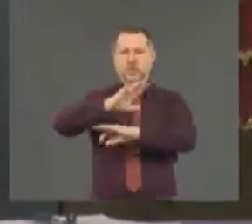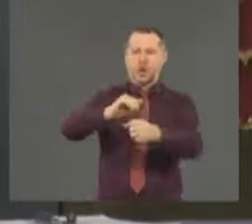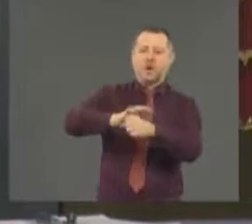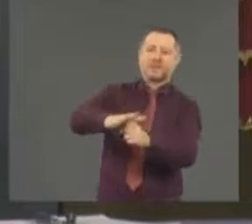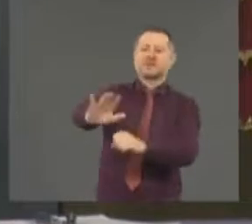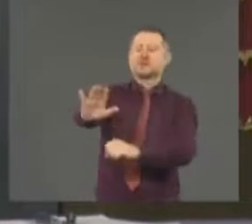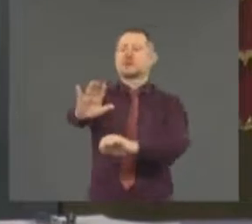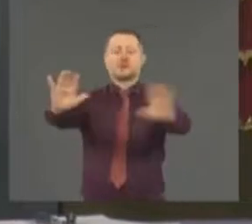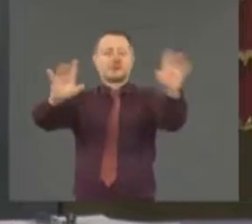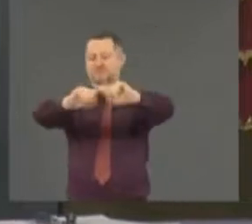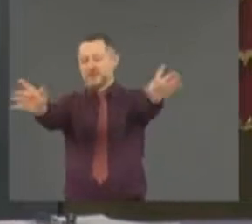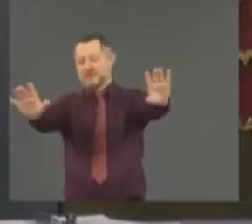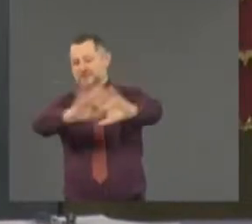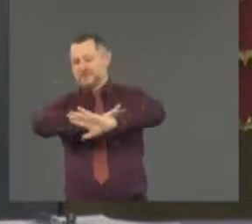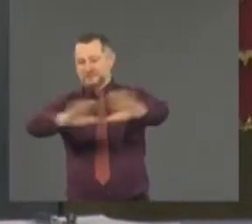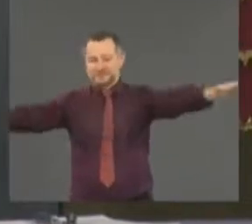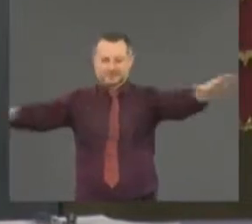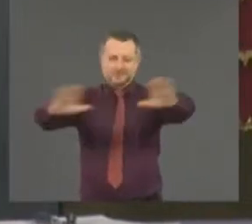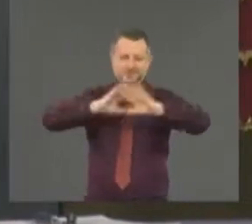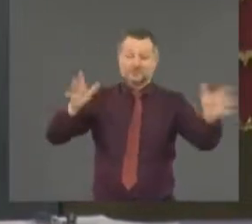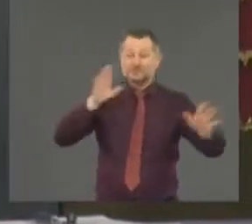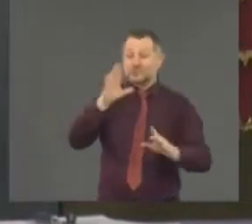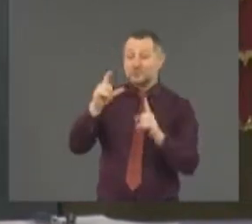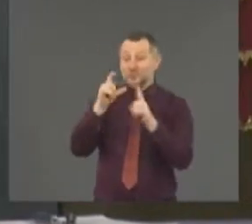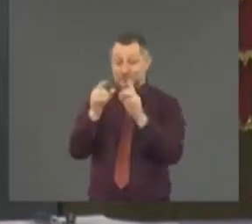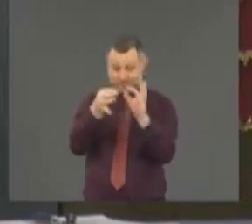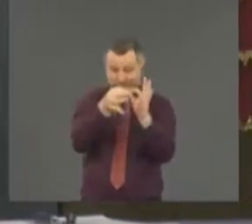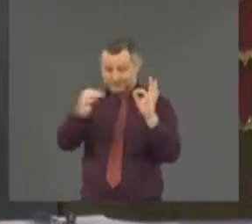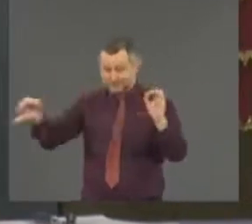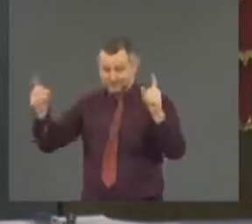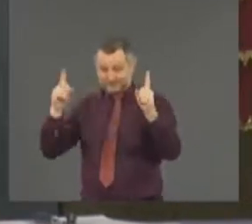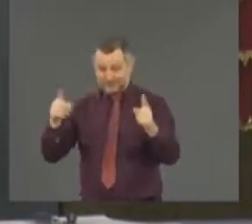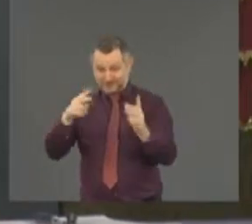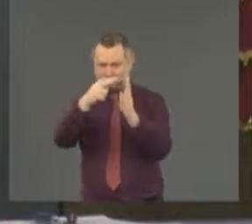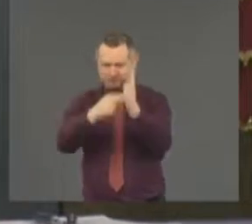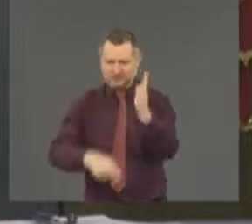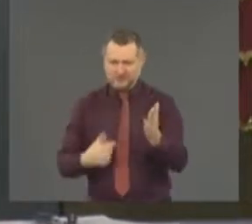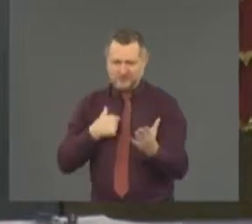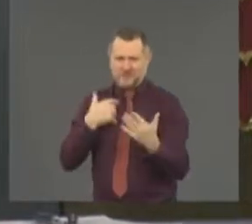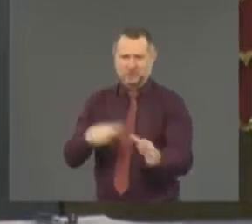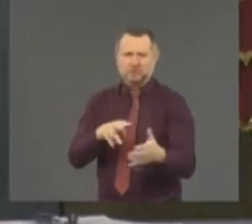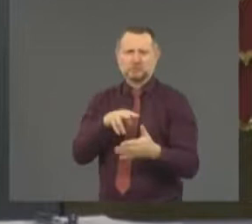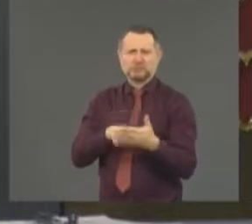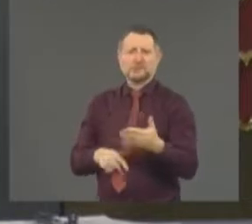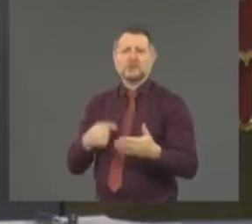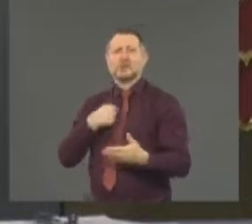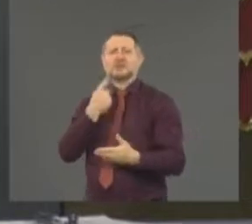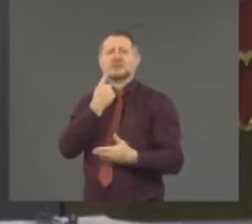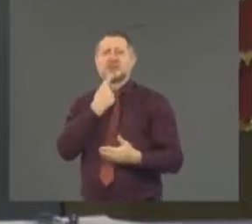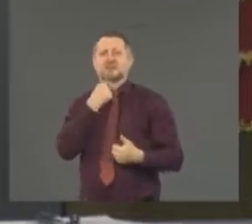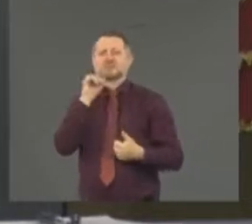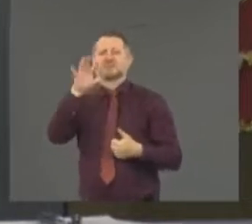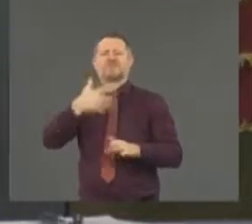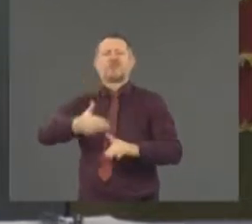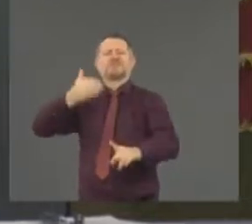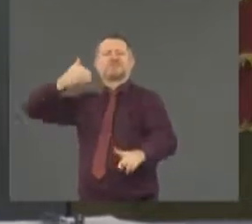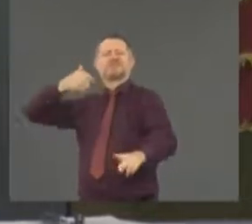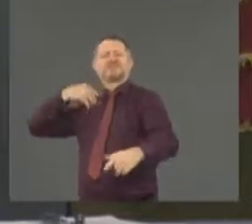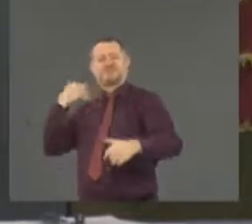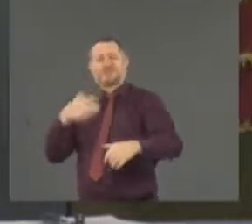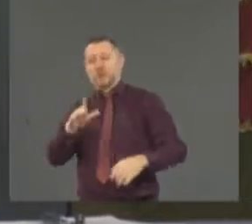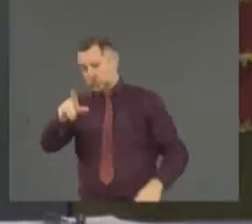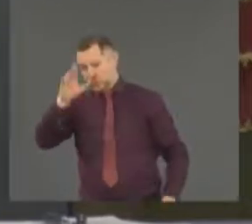are words written down on a piece of paper and you can read them yourself. I read them in a prior press briefing. I know they're hanging their hat on saying,